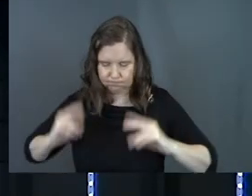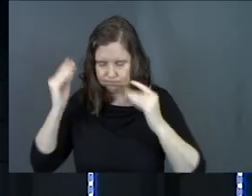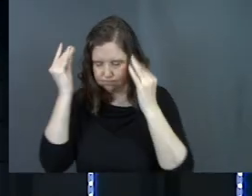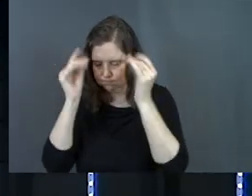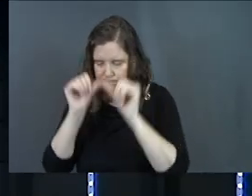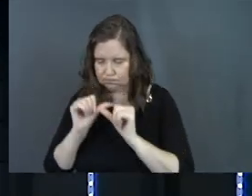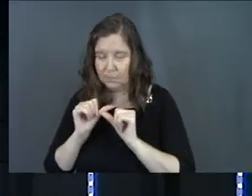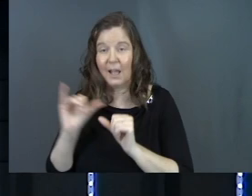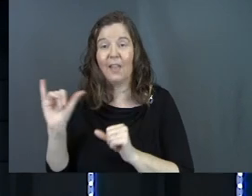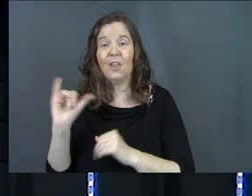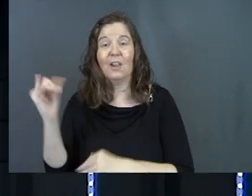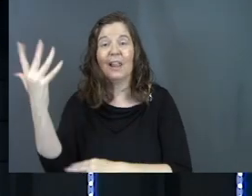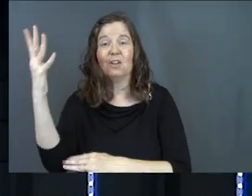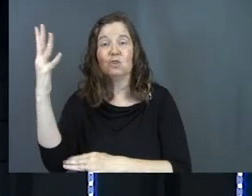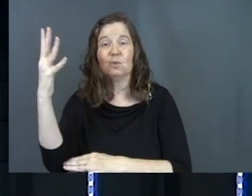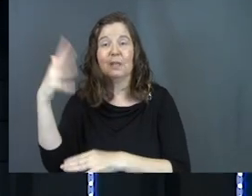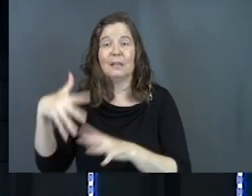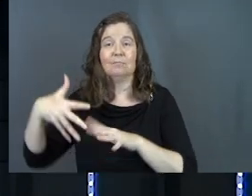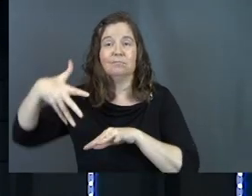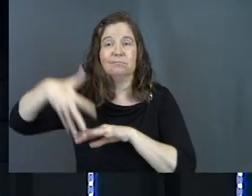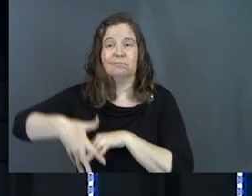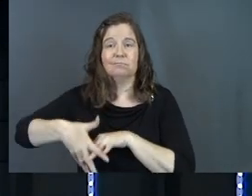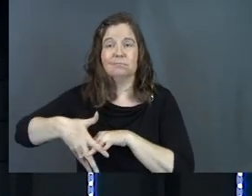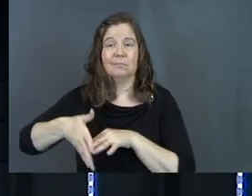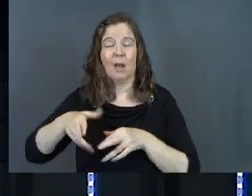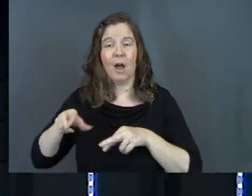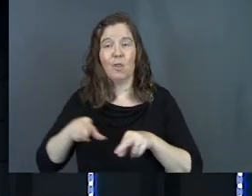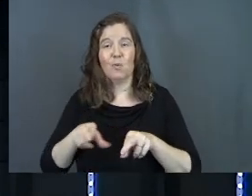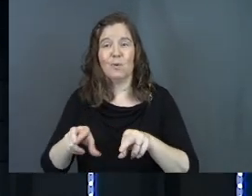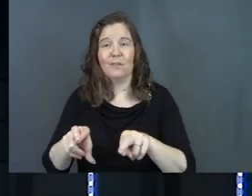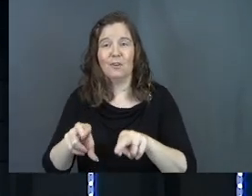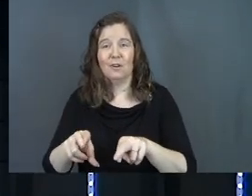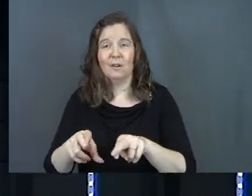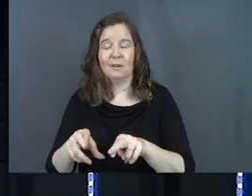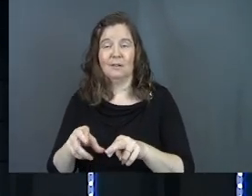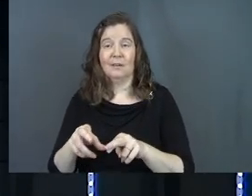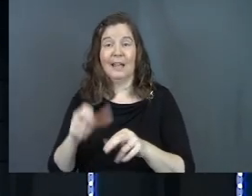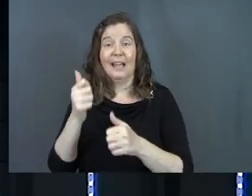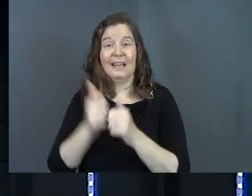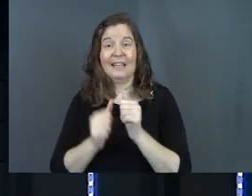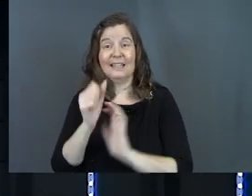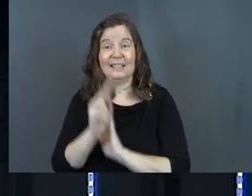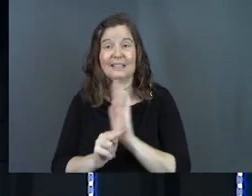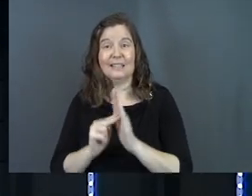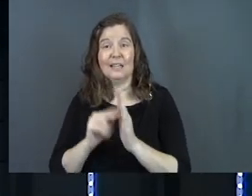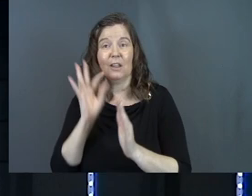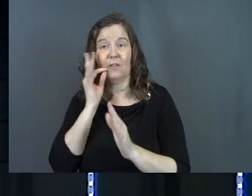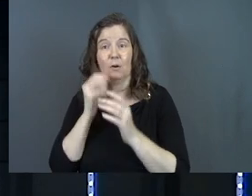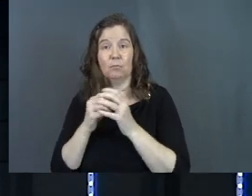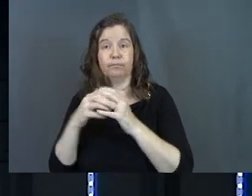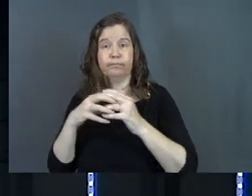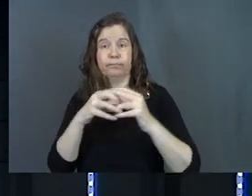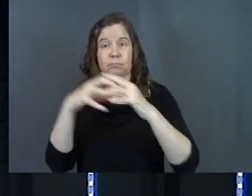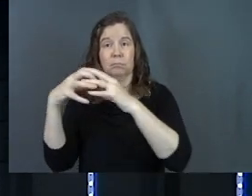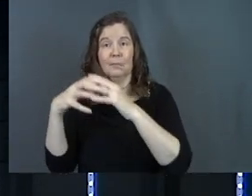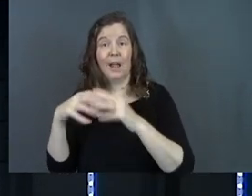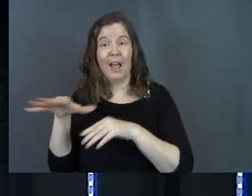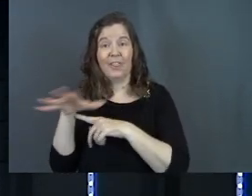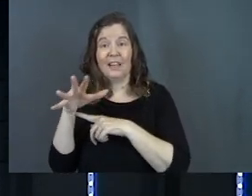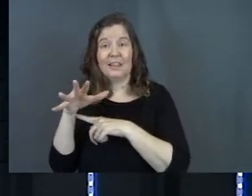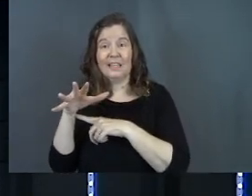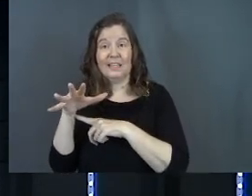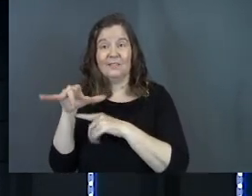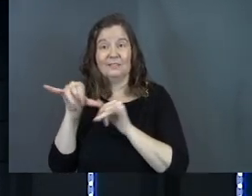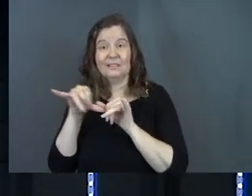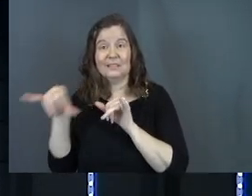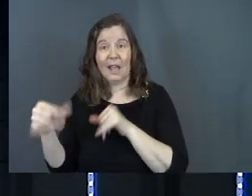And they are like trees planted along the riverbank, bearing fruit each season, and their leaves never wither, and they